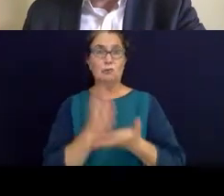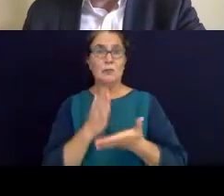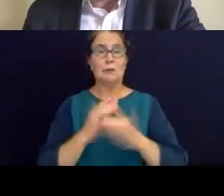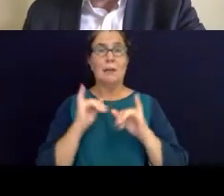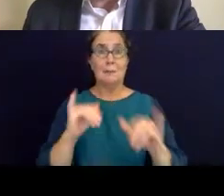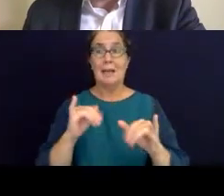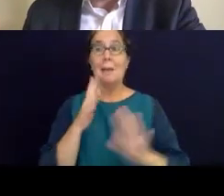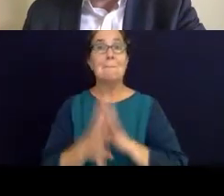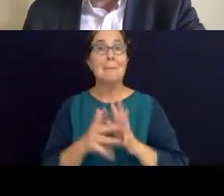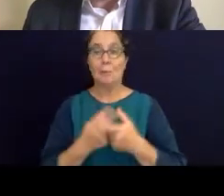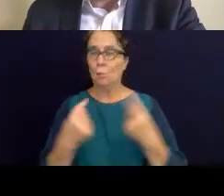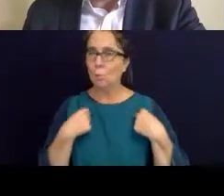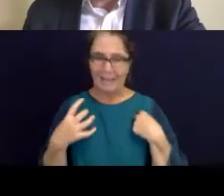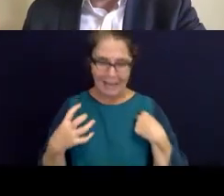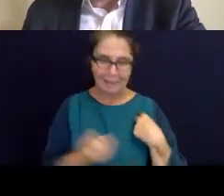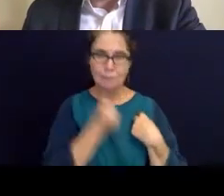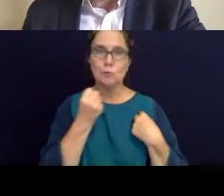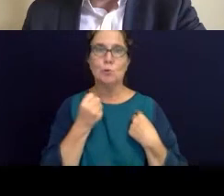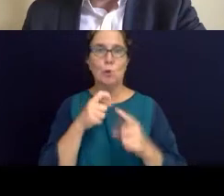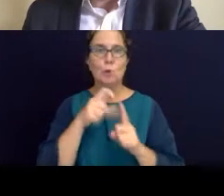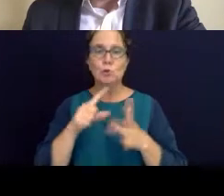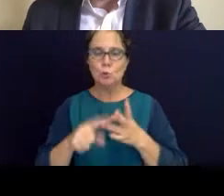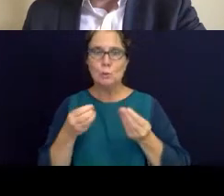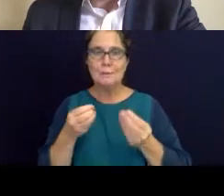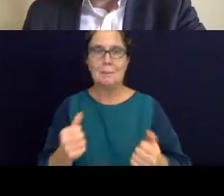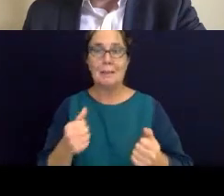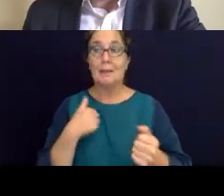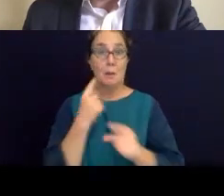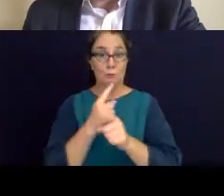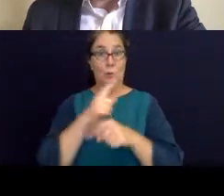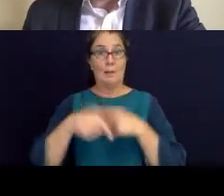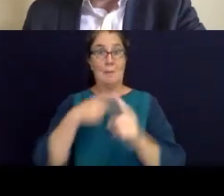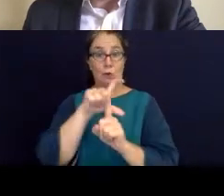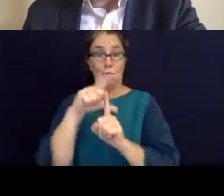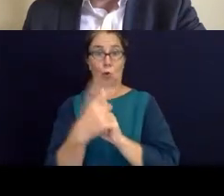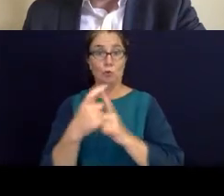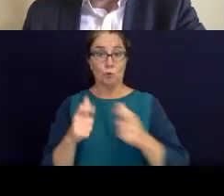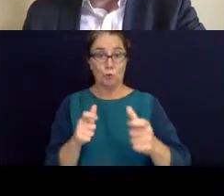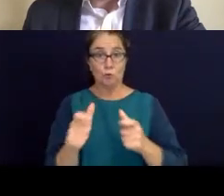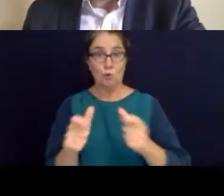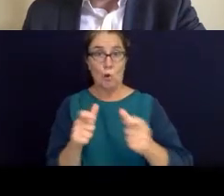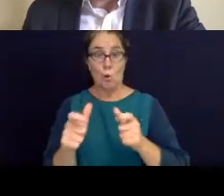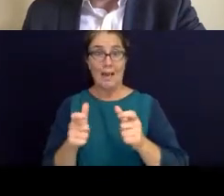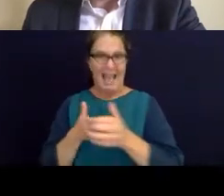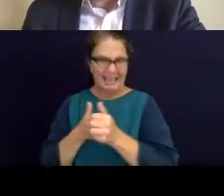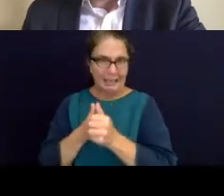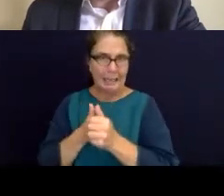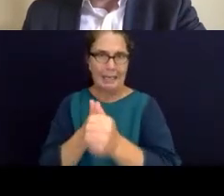something, unless we take control, and I'm talking about cultural control of the space and lead through this